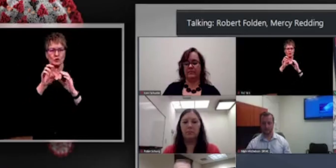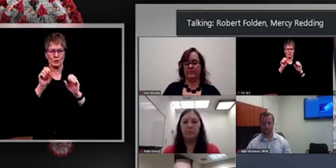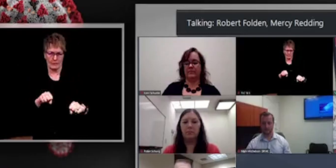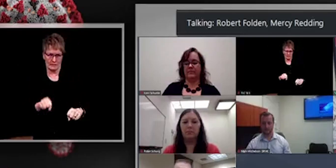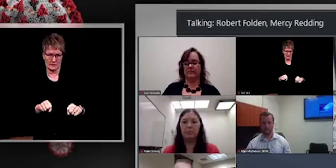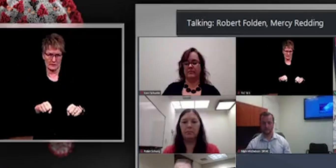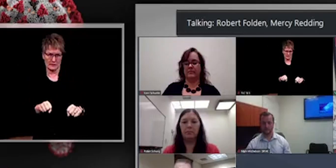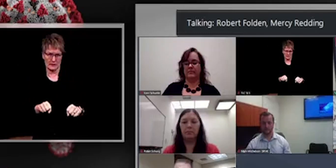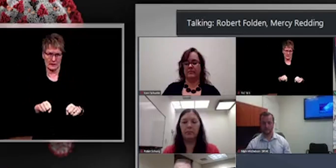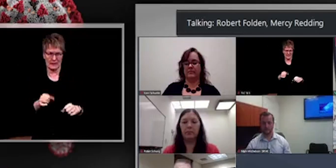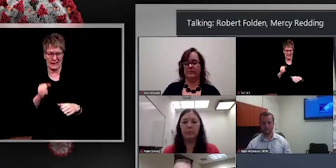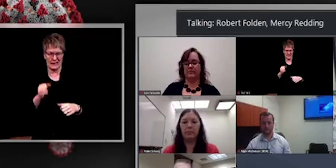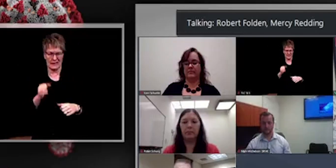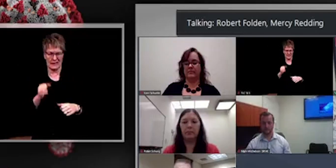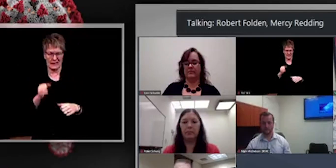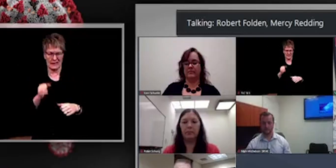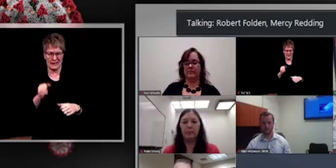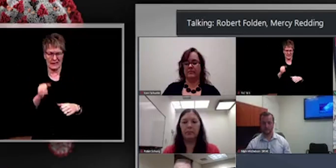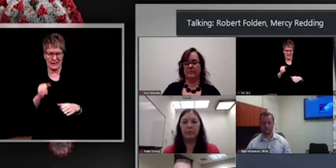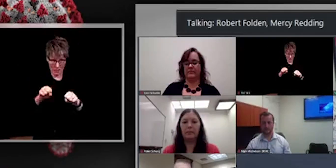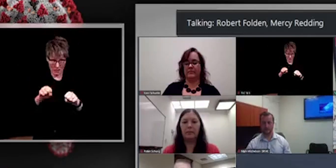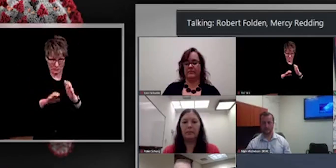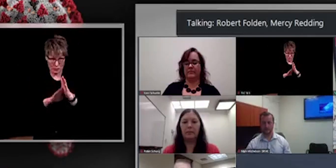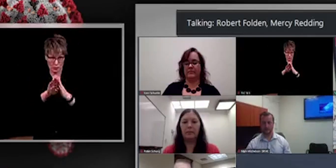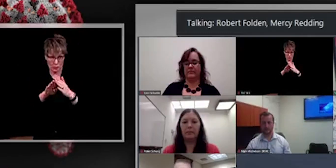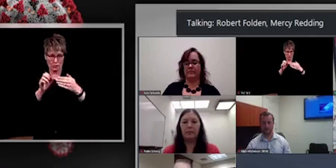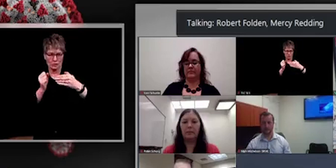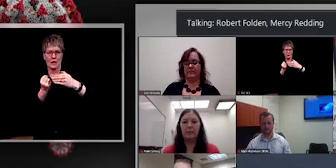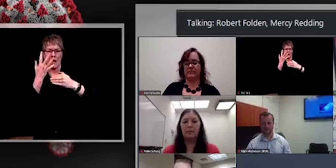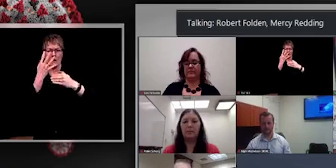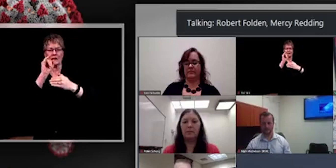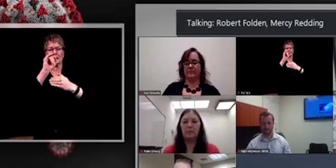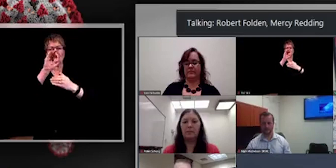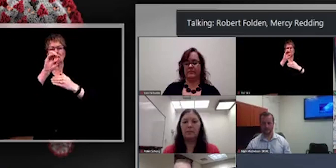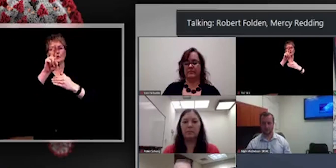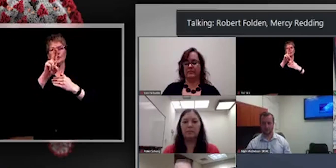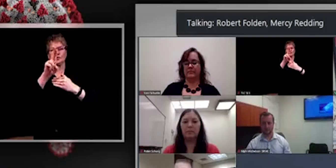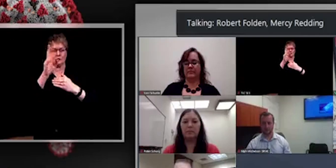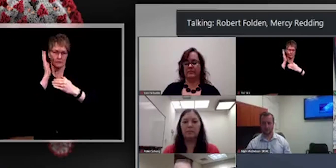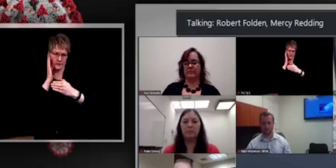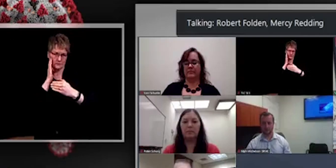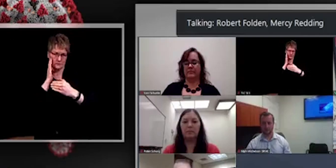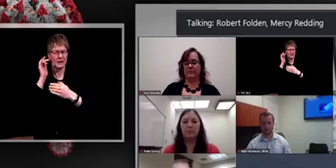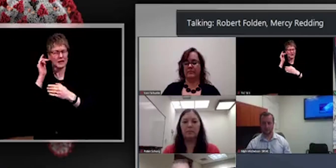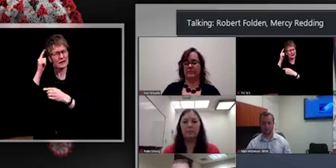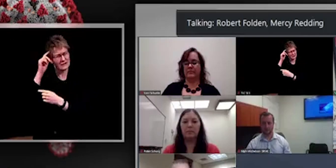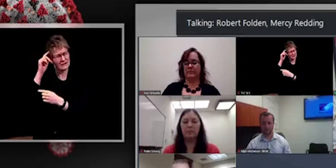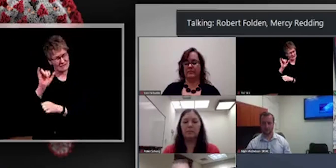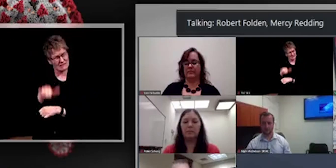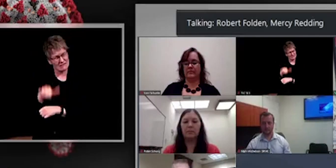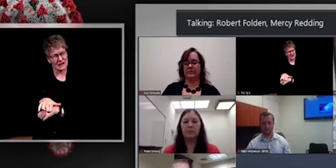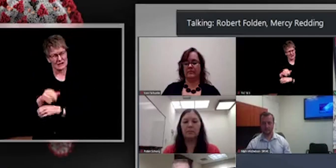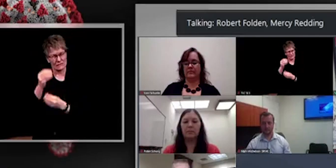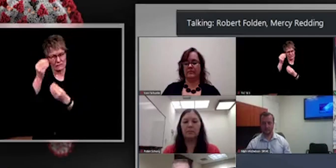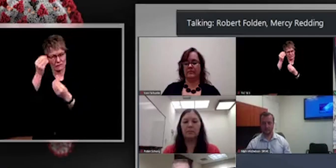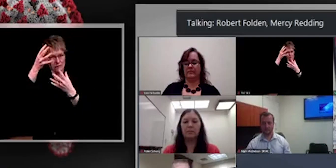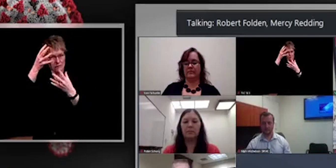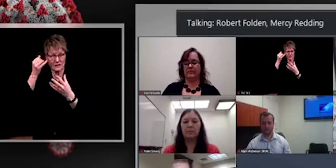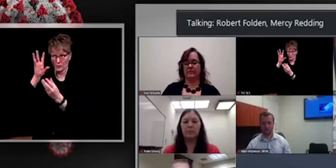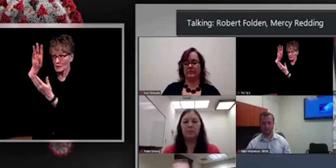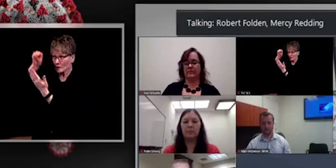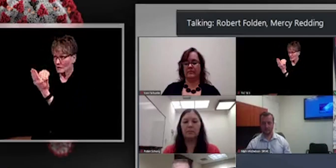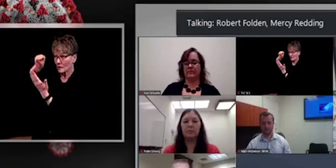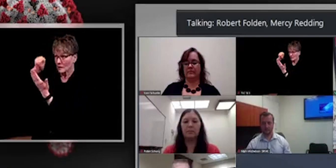surge, how many of those beds would be ICU beds? Because I think that would give many people, uh, some